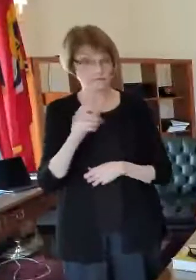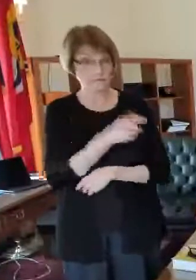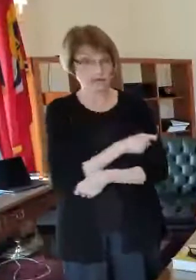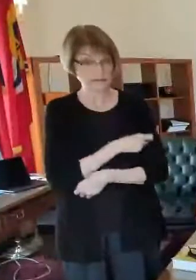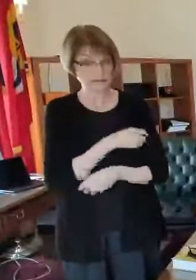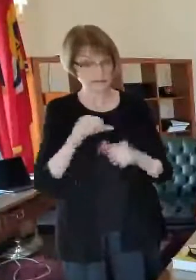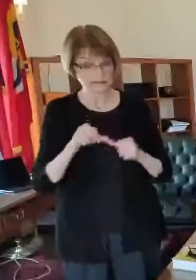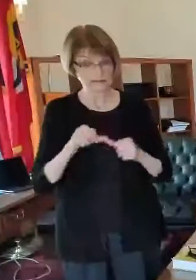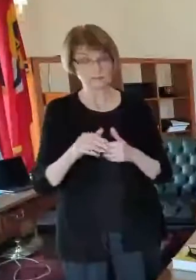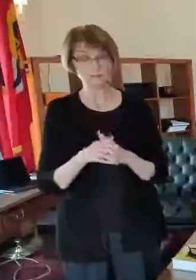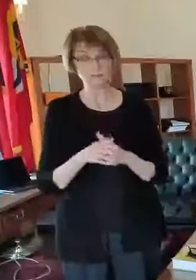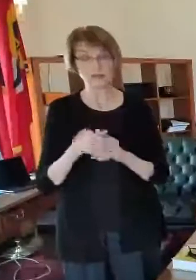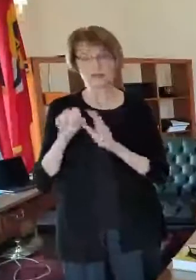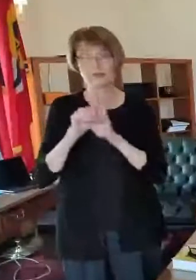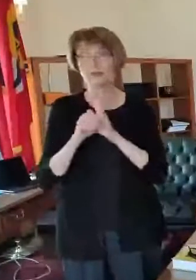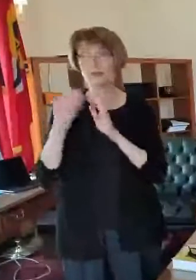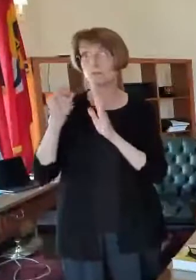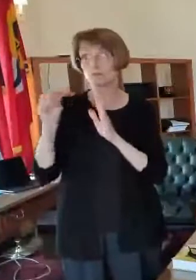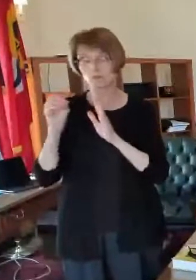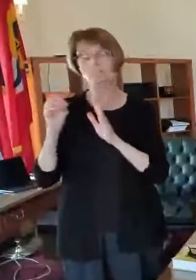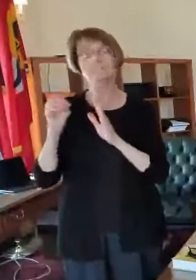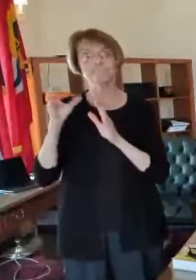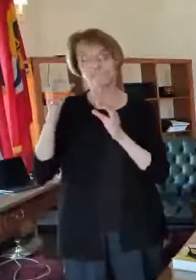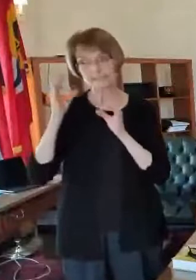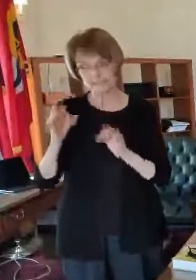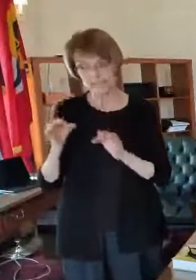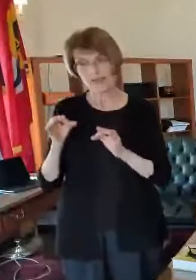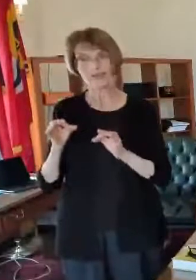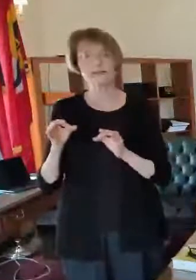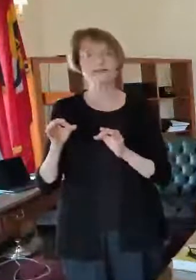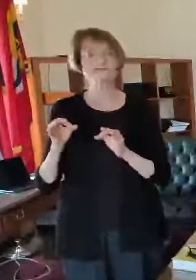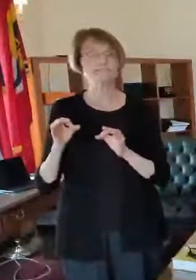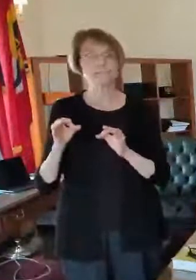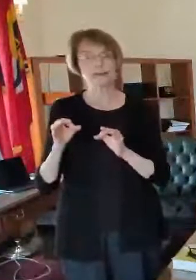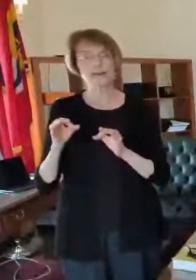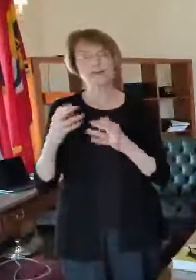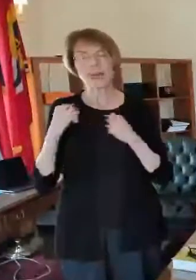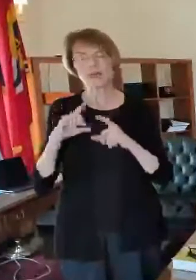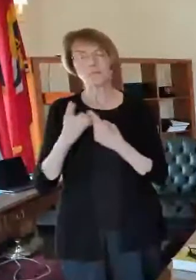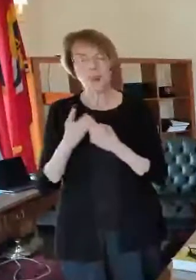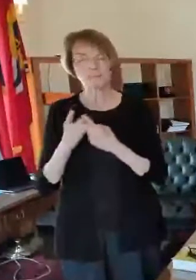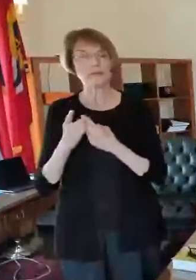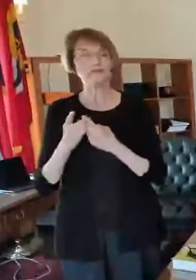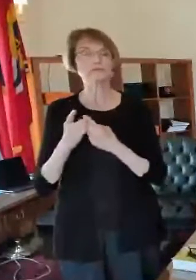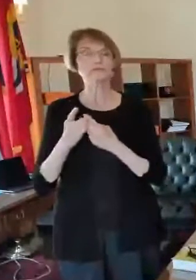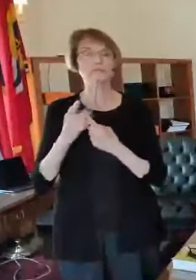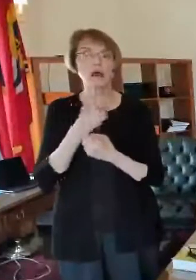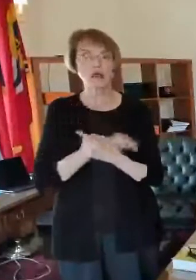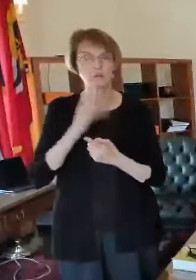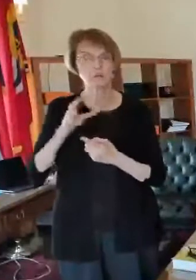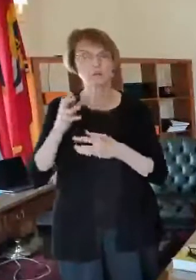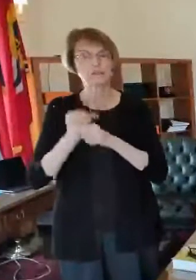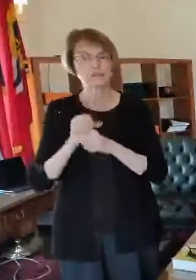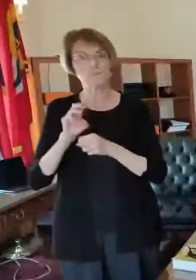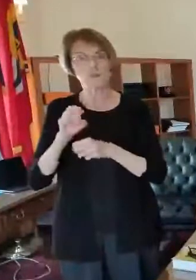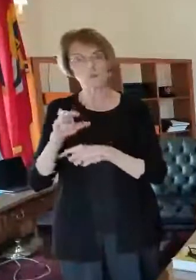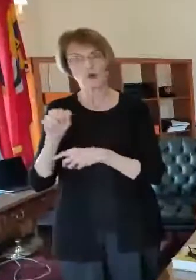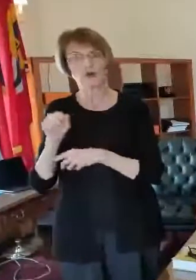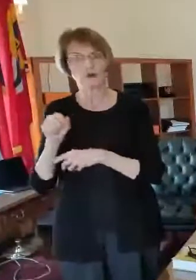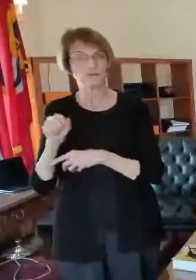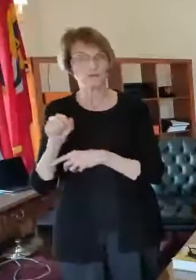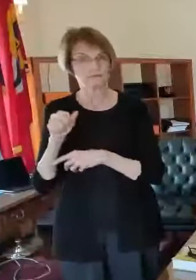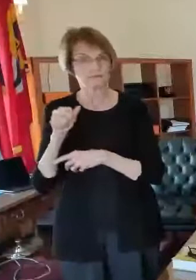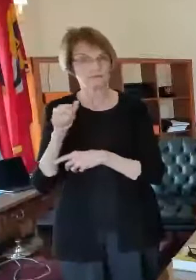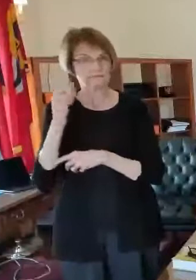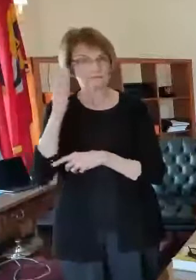be primarily receiving moderna it's easier to store it stores um at a at a